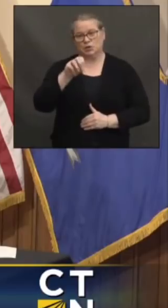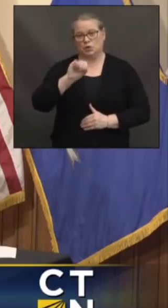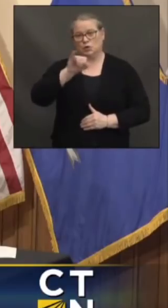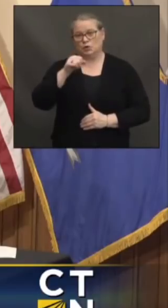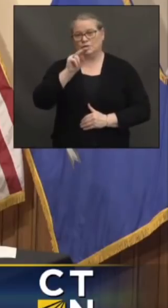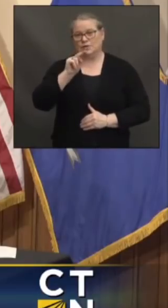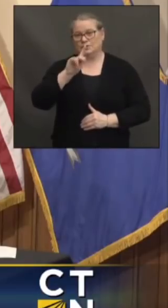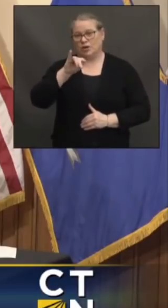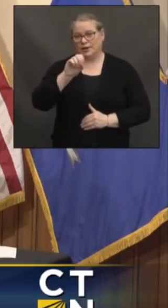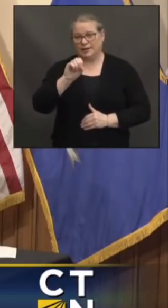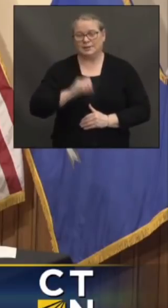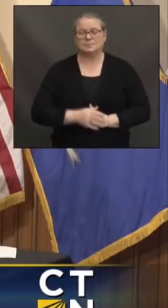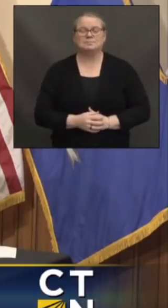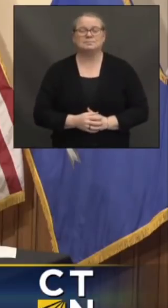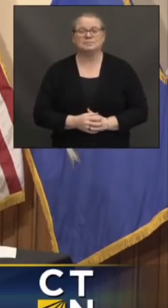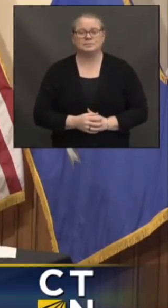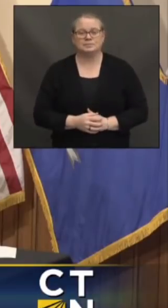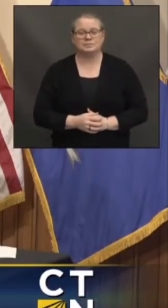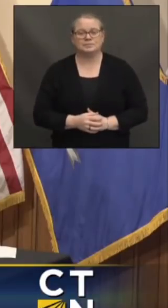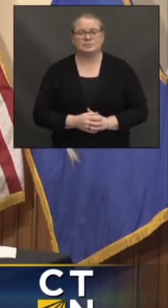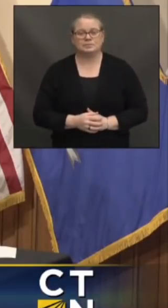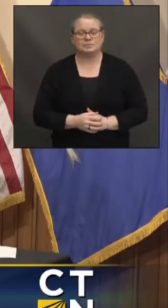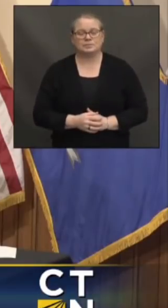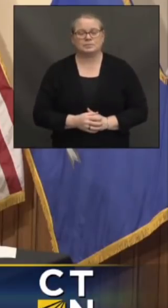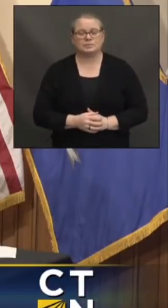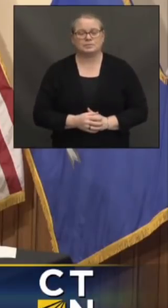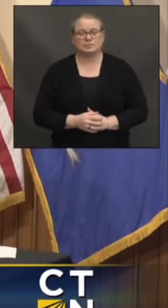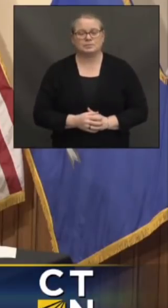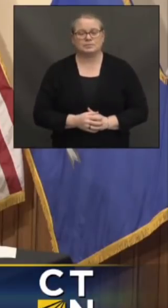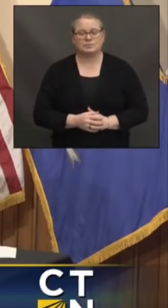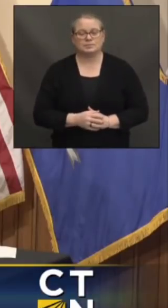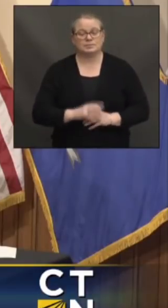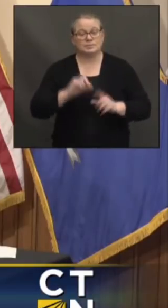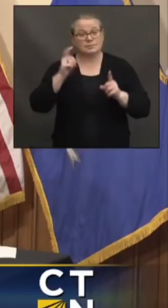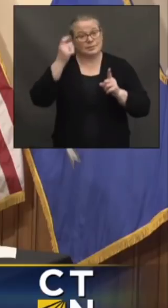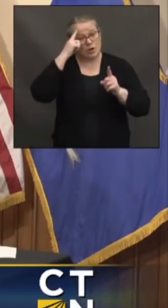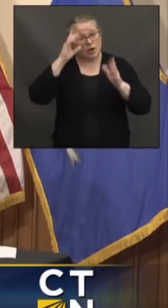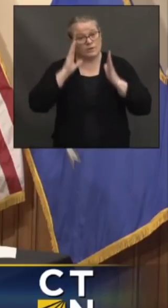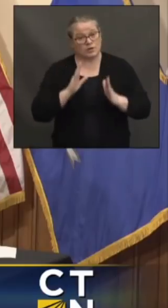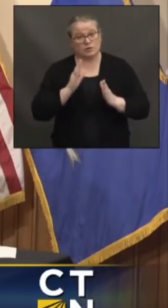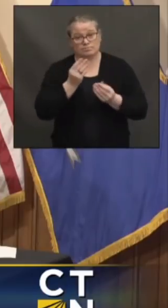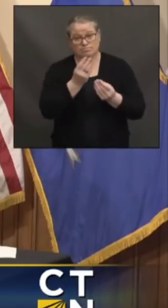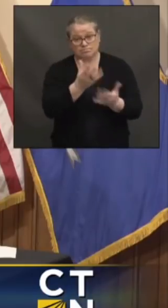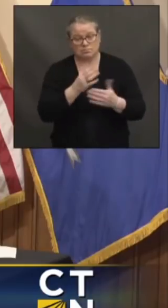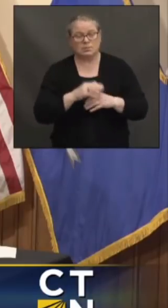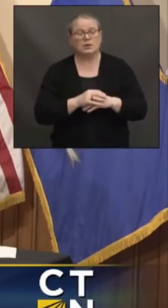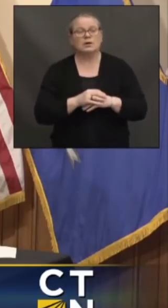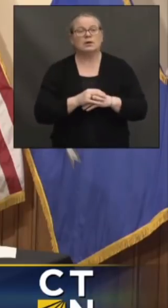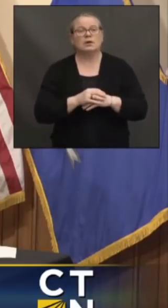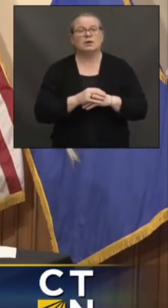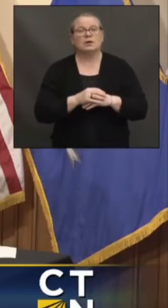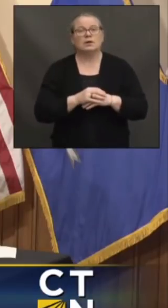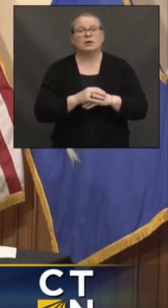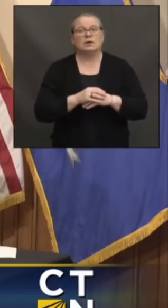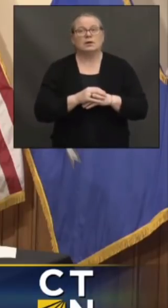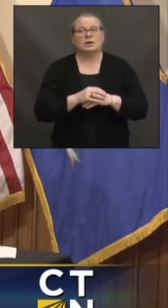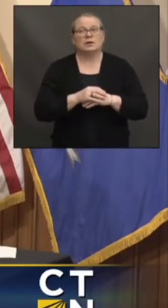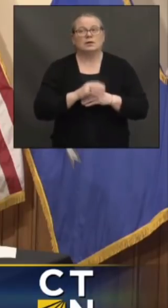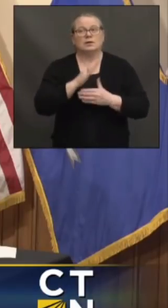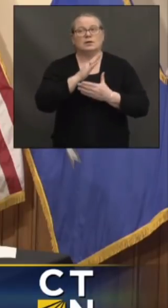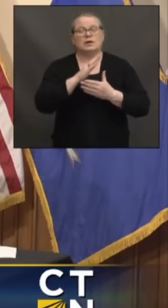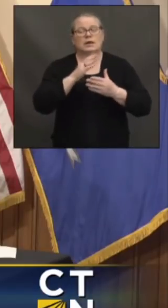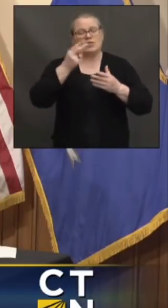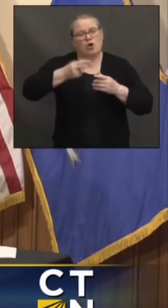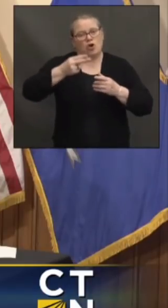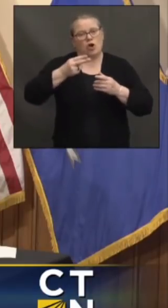Thanks, Max. Governor, some folks, some attorneys at the Greater Legal Aid, Hartford